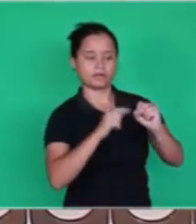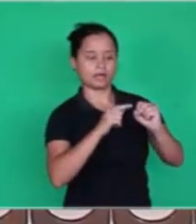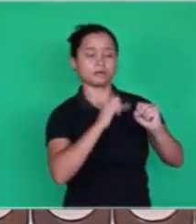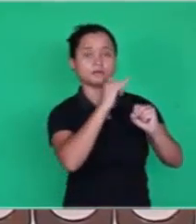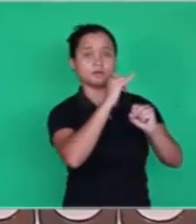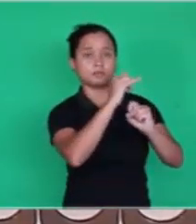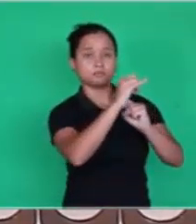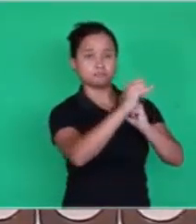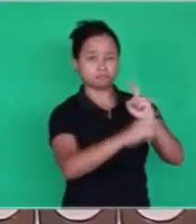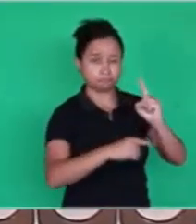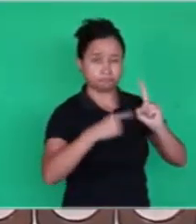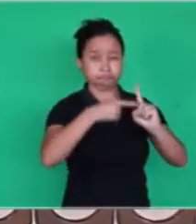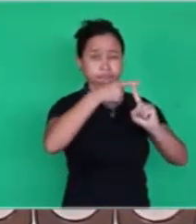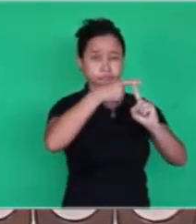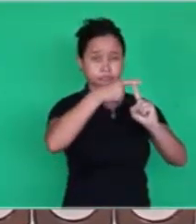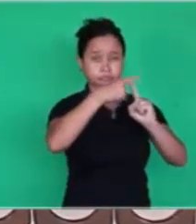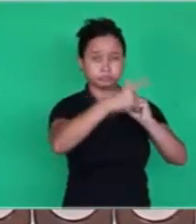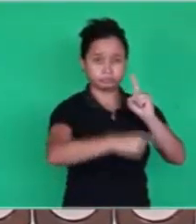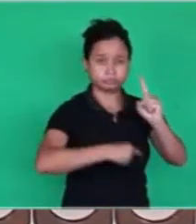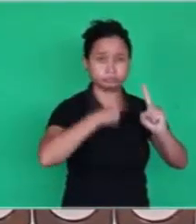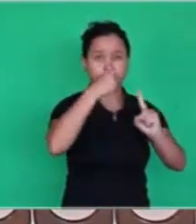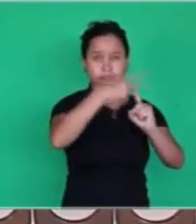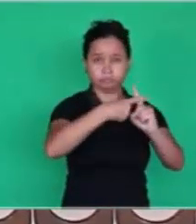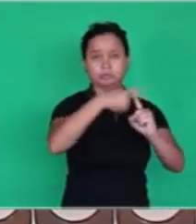and that happens in milliseconds.